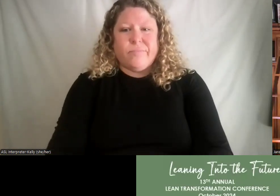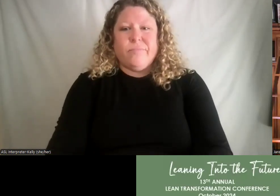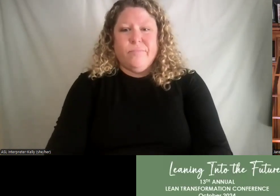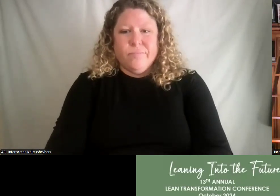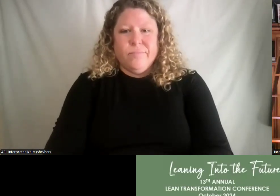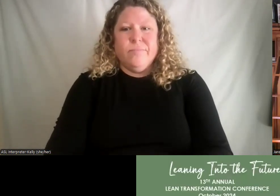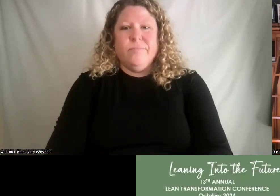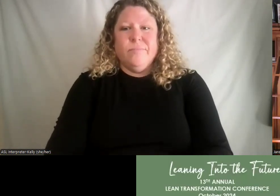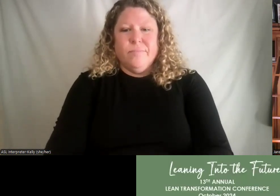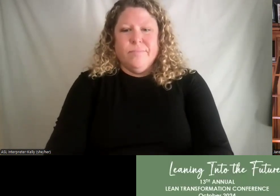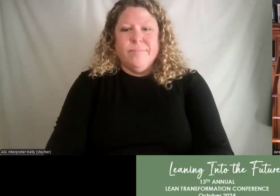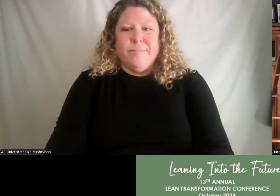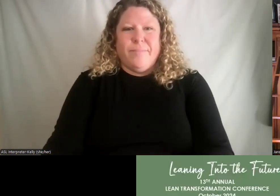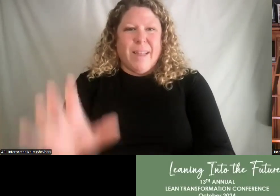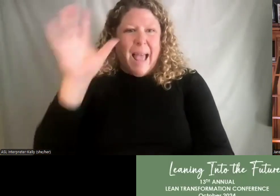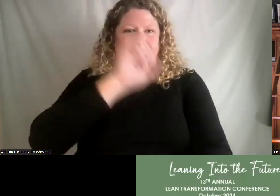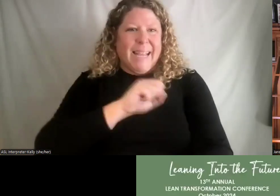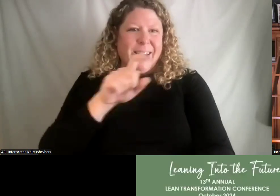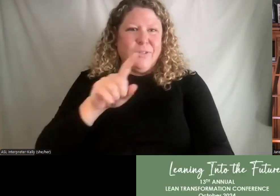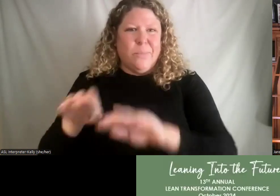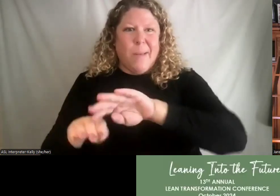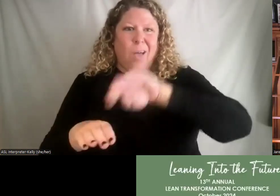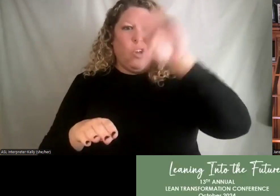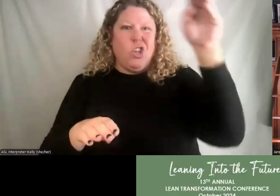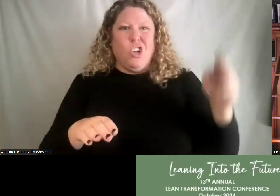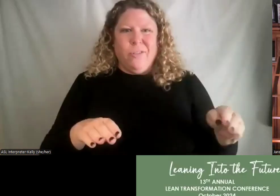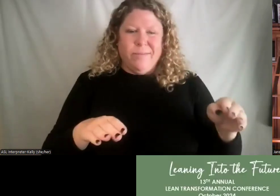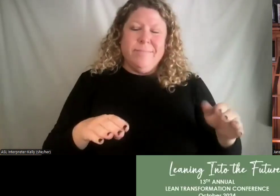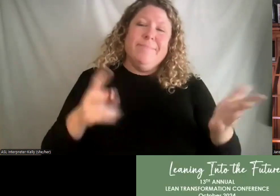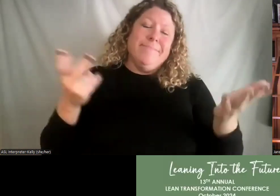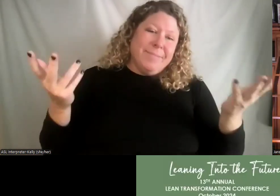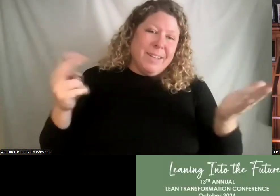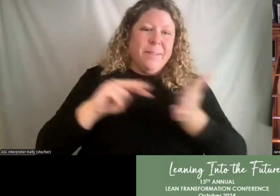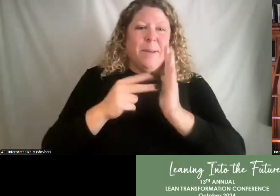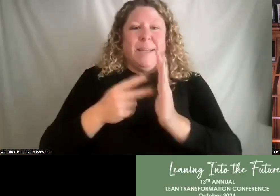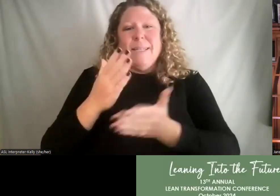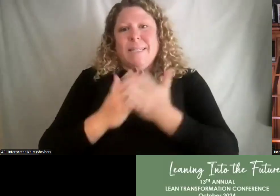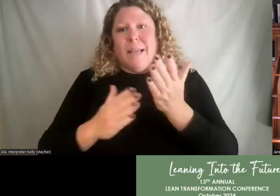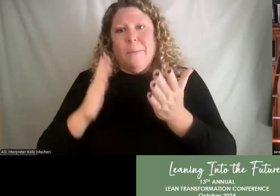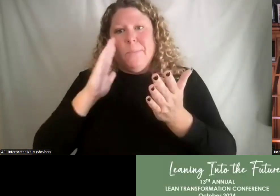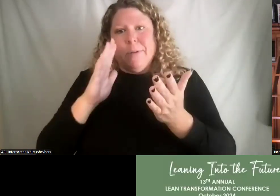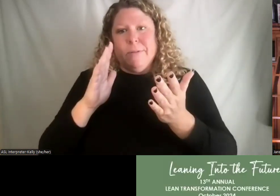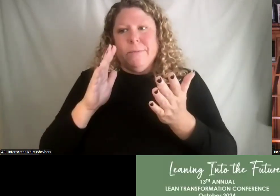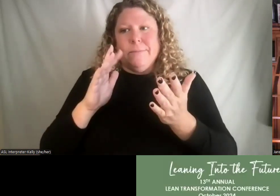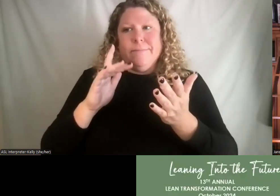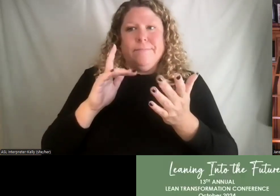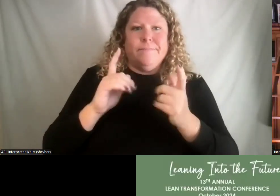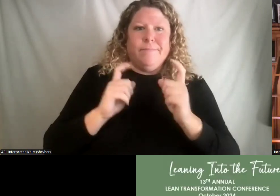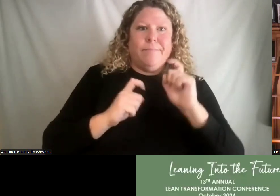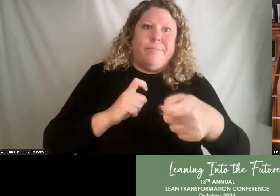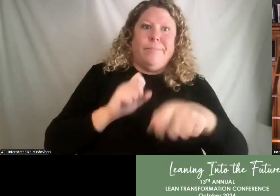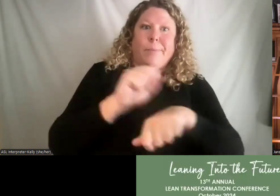I guess the bell curve is probably where you're going to end up by, you coming out. You may have some that are going to be on the just, you know, delegate it to them and make them, you know, just